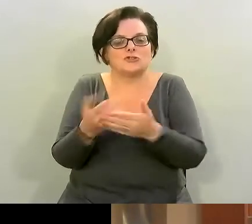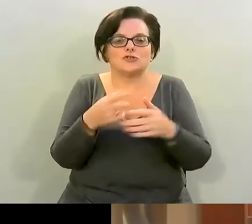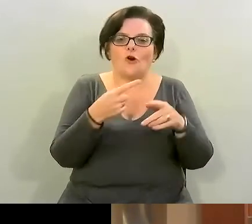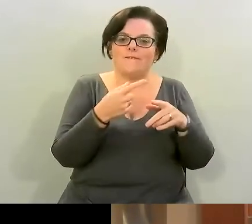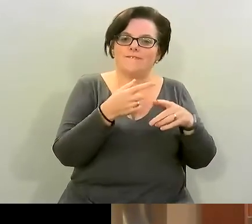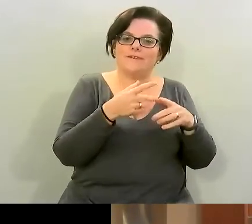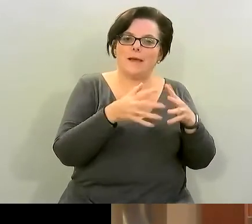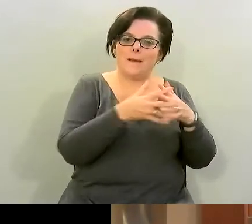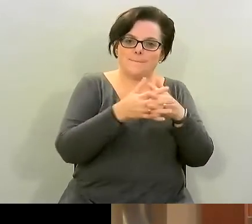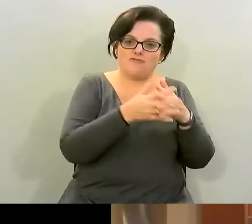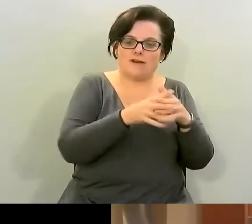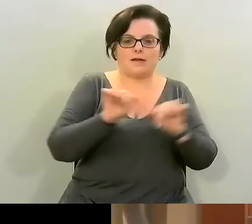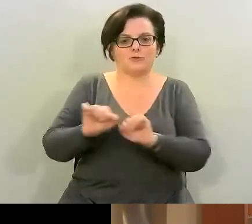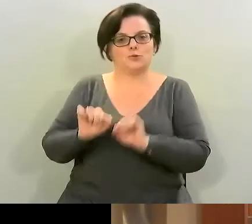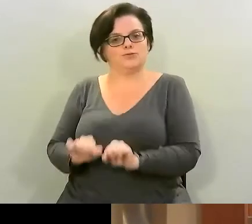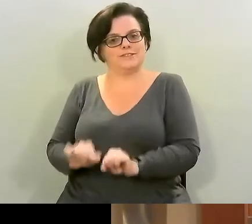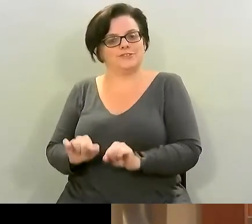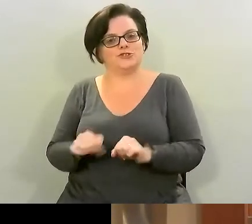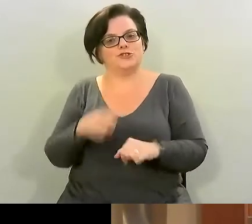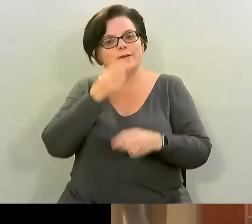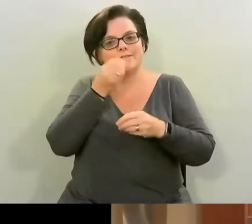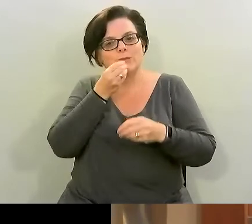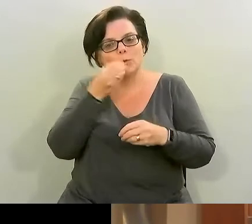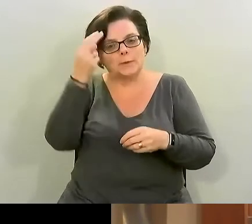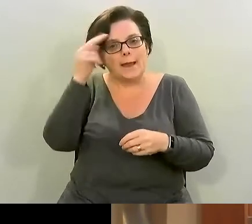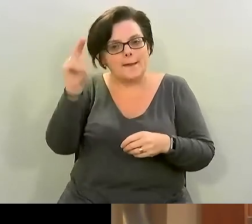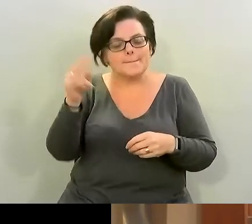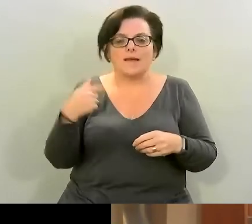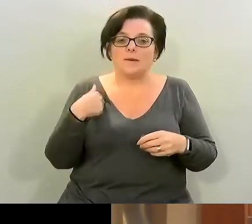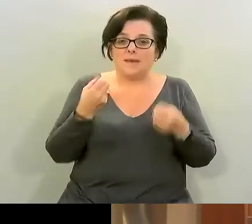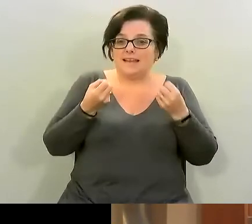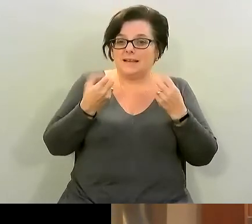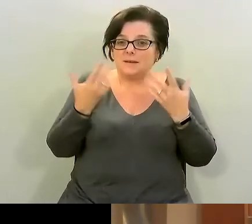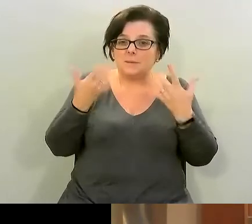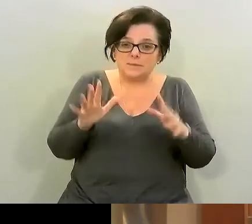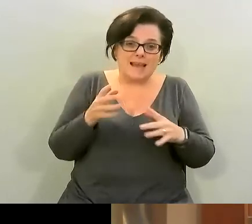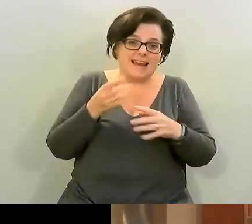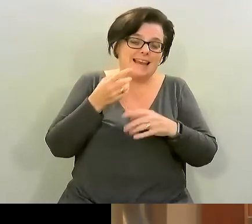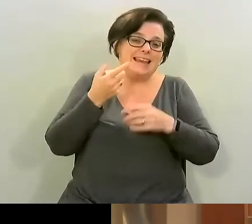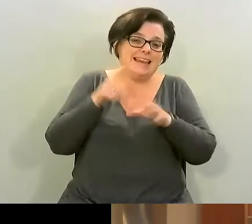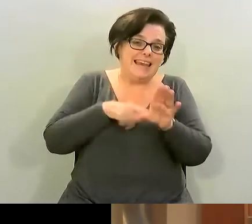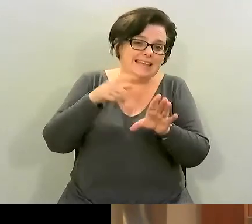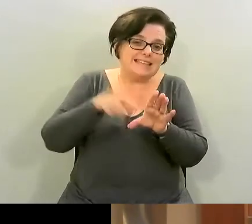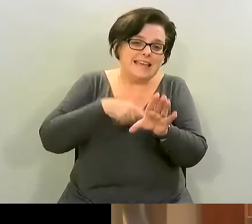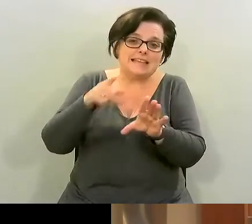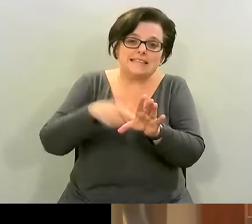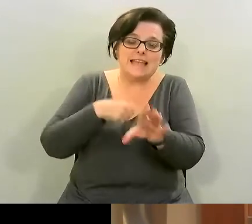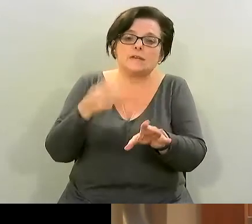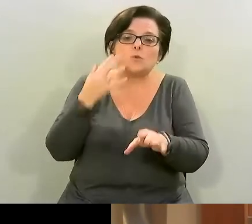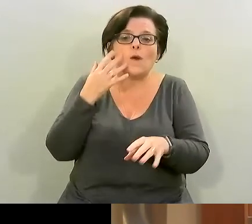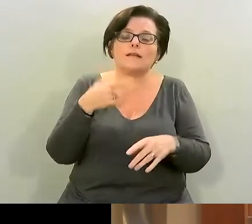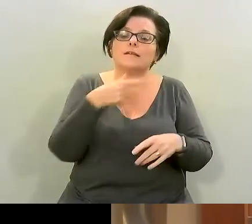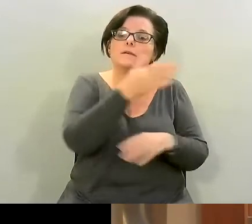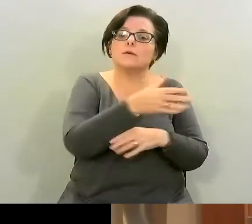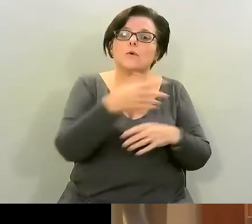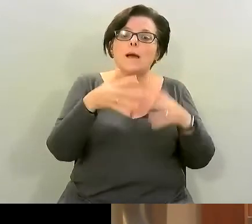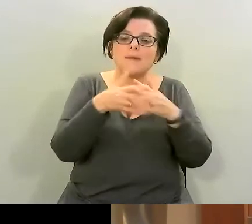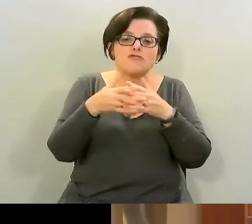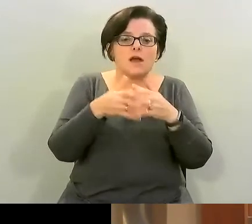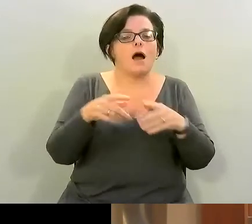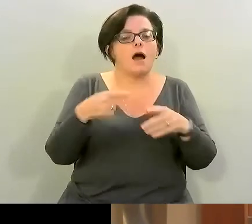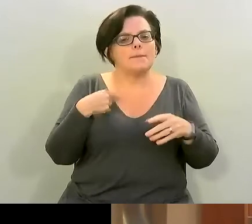um i when i lived in the states i spent years trying to find coriander only to find out americans call it cilantro